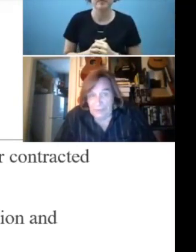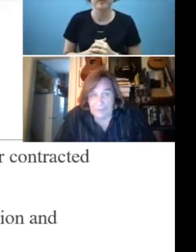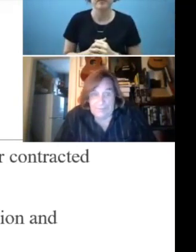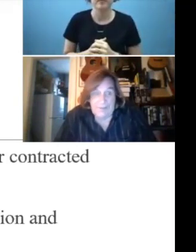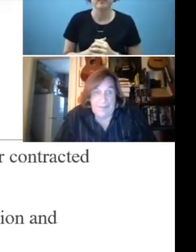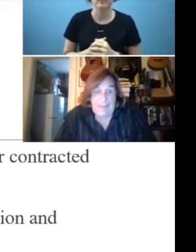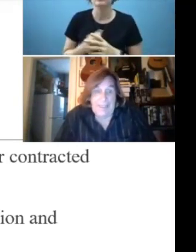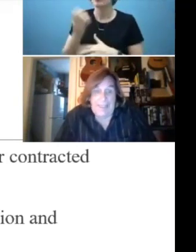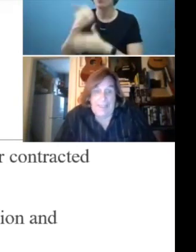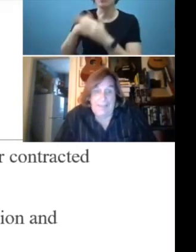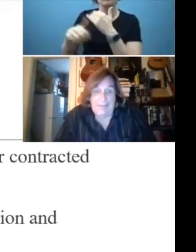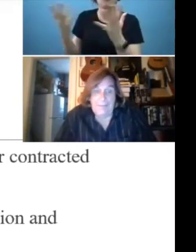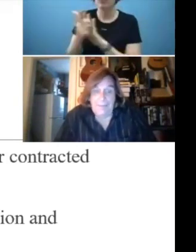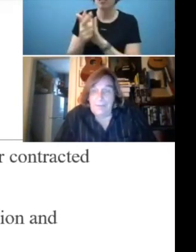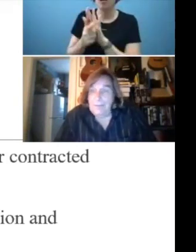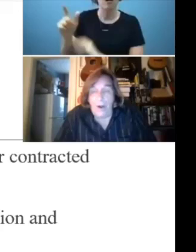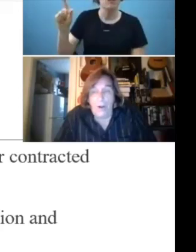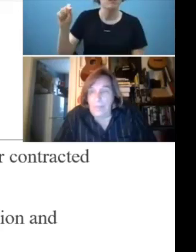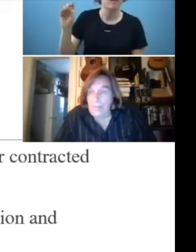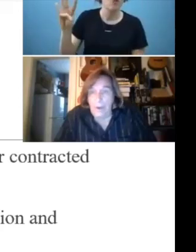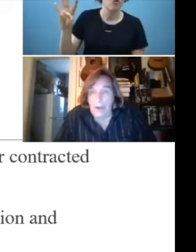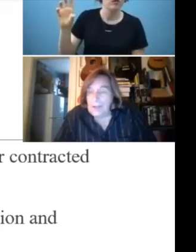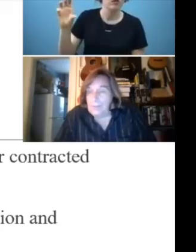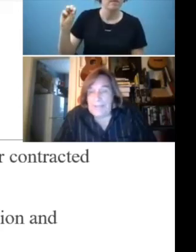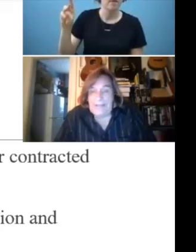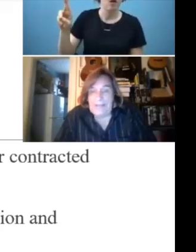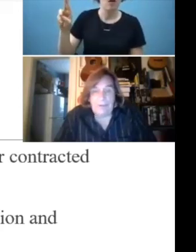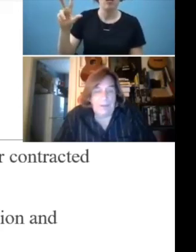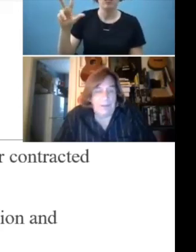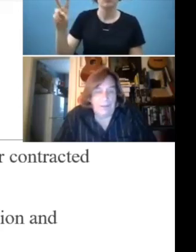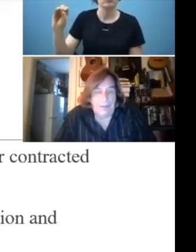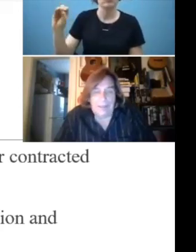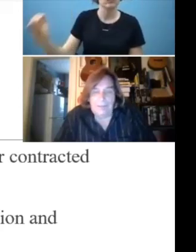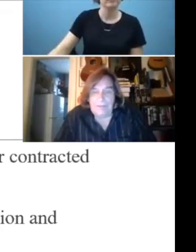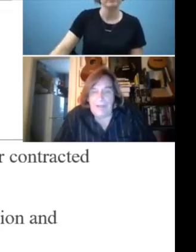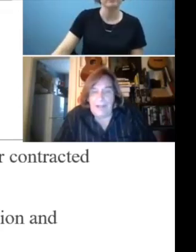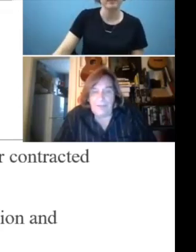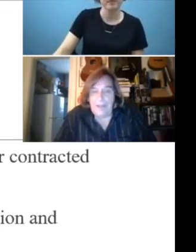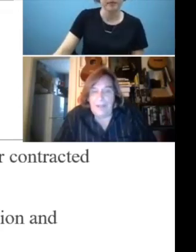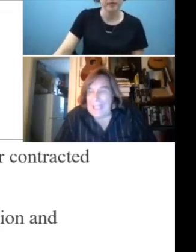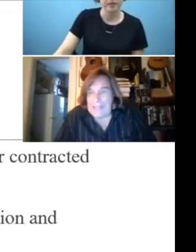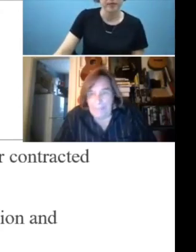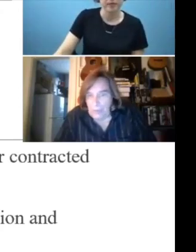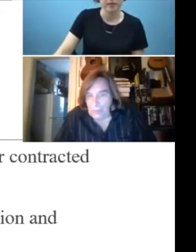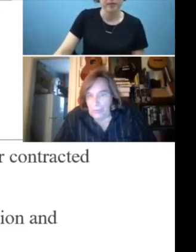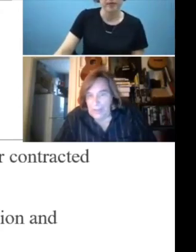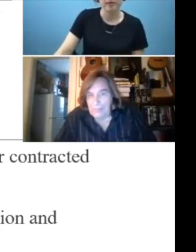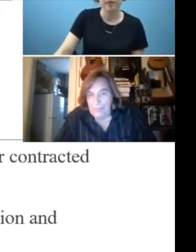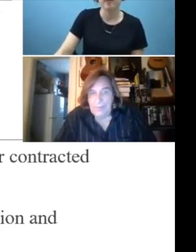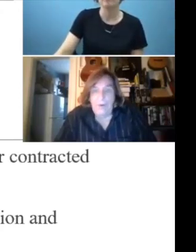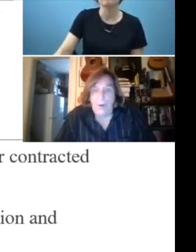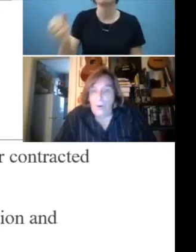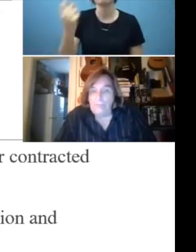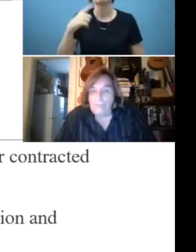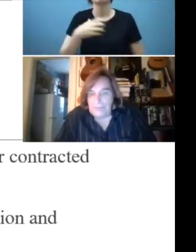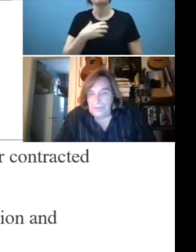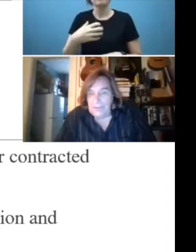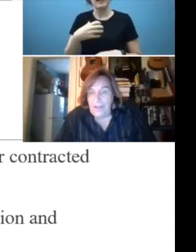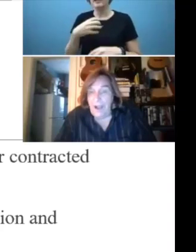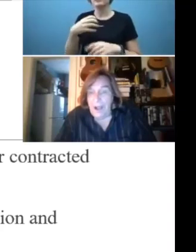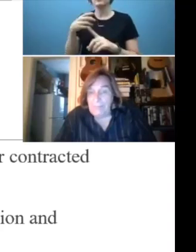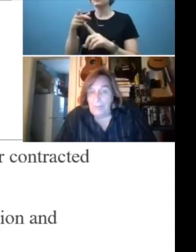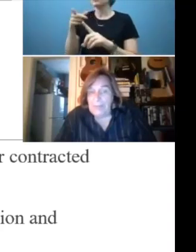3200. And a complaint can be filed at any program or